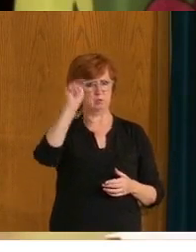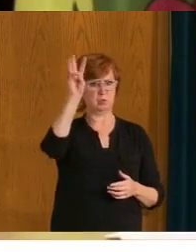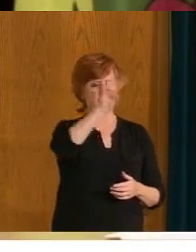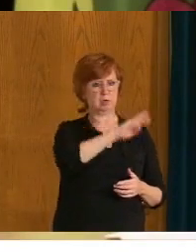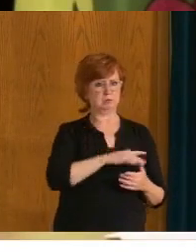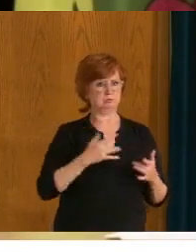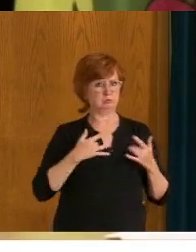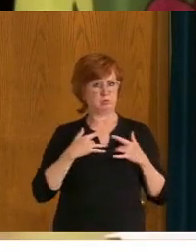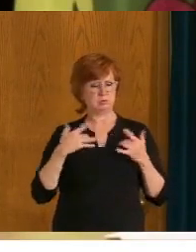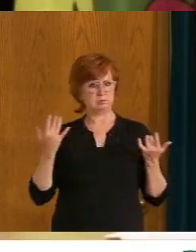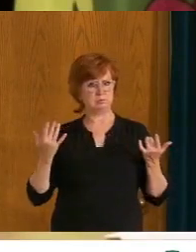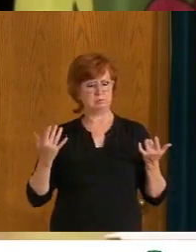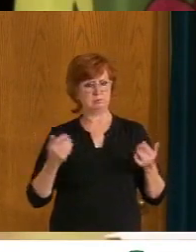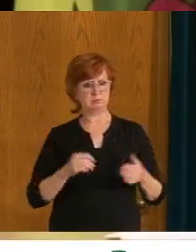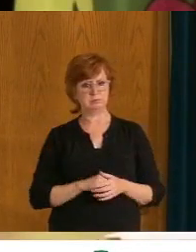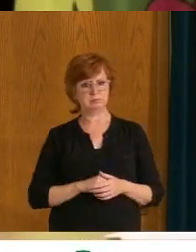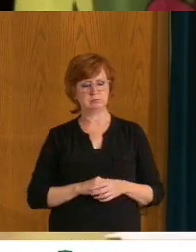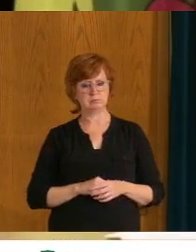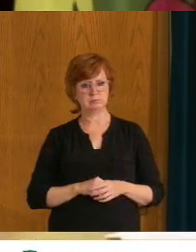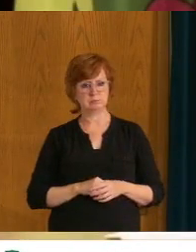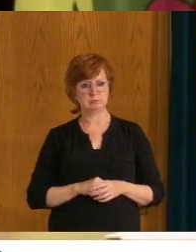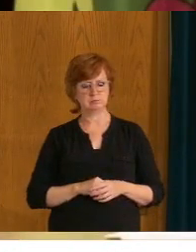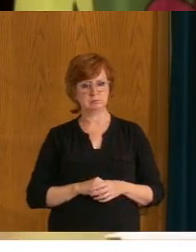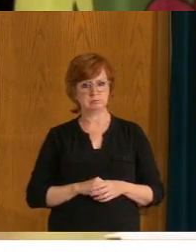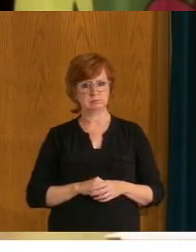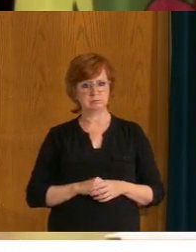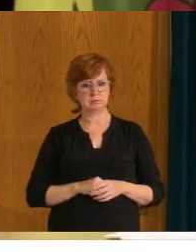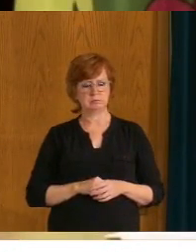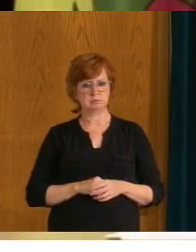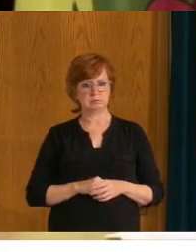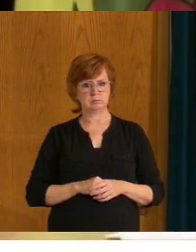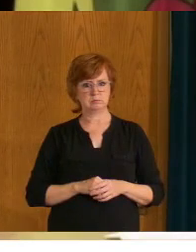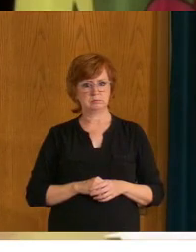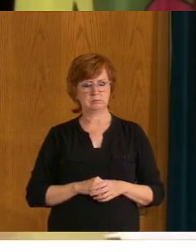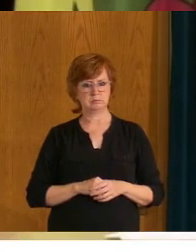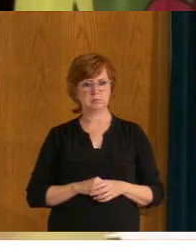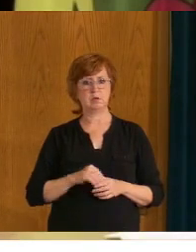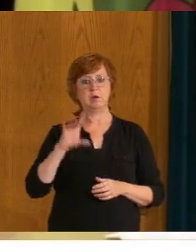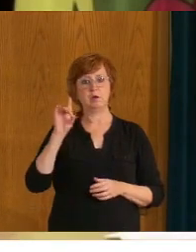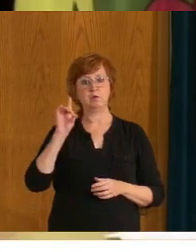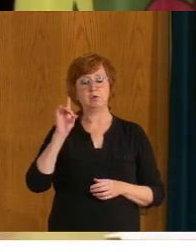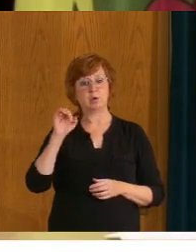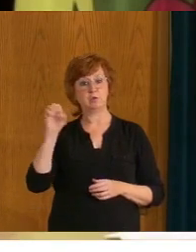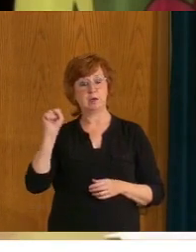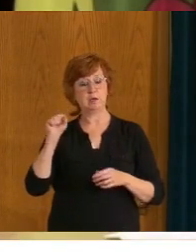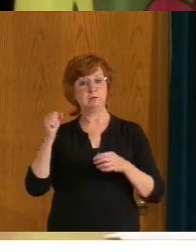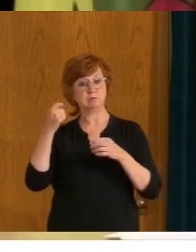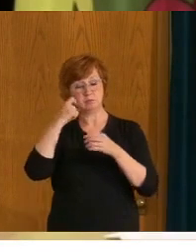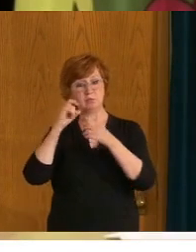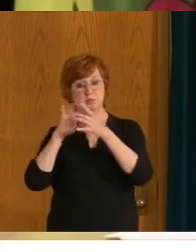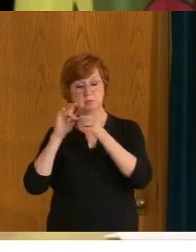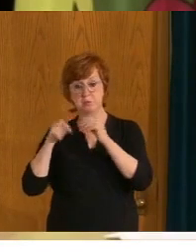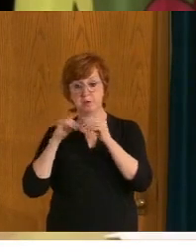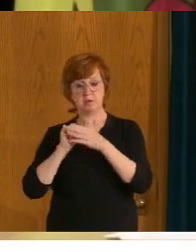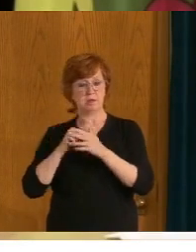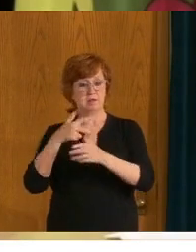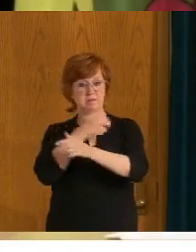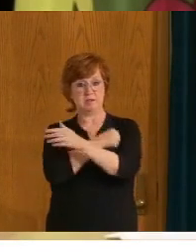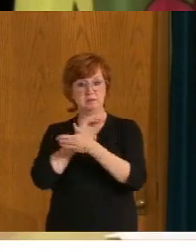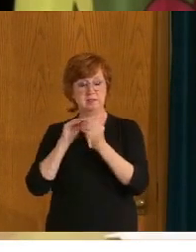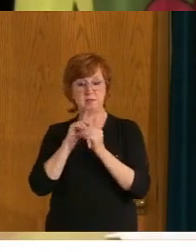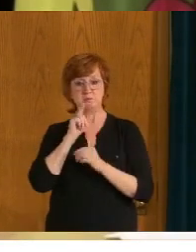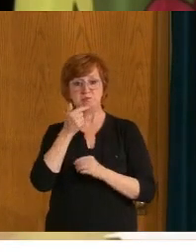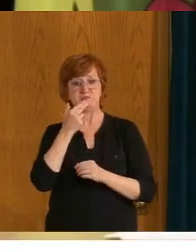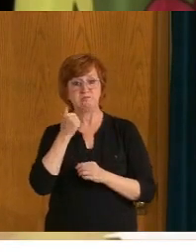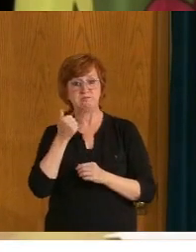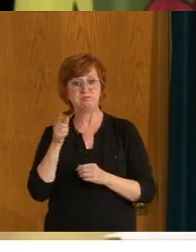as Dr. Shahab was mentioning earlier, there's some areas where vaccine uptake is quite a bit lower. And that's where we're seeing more cases. Scott and